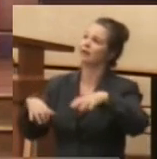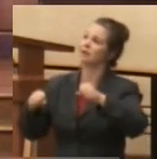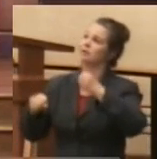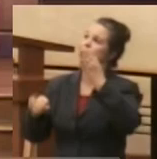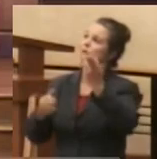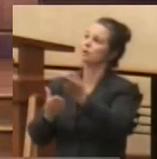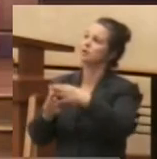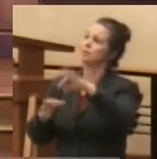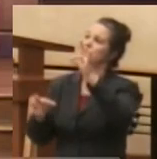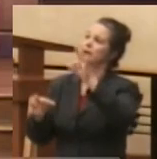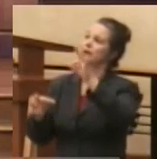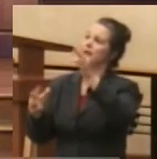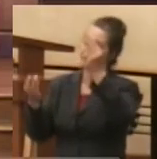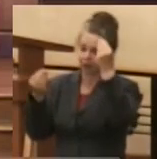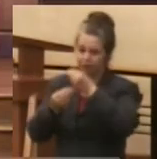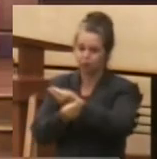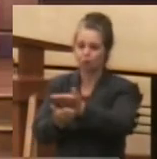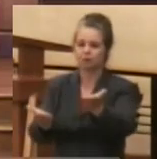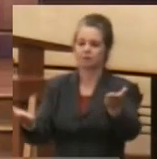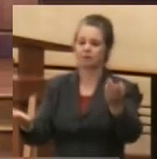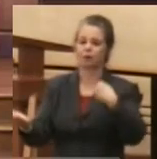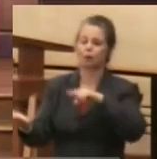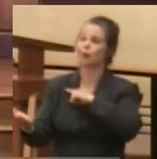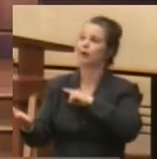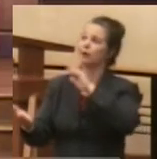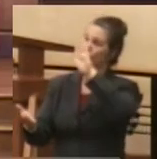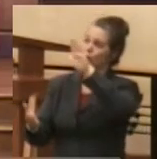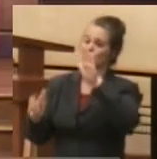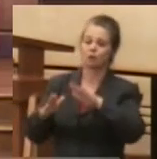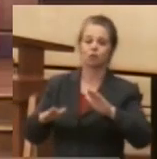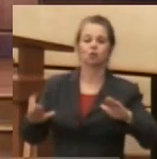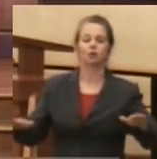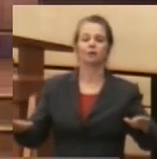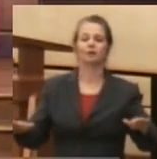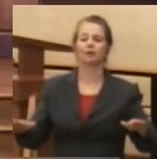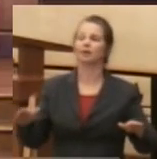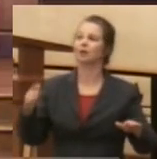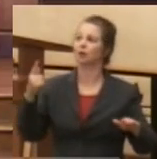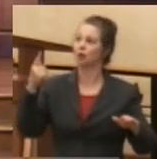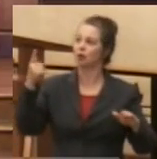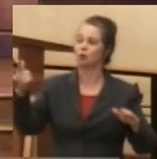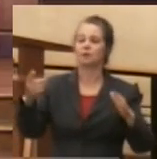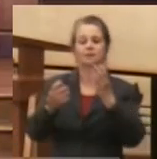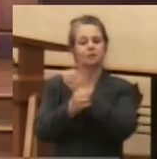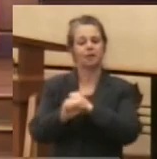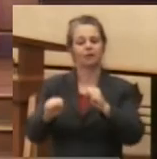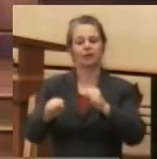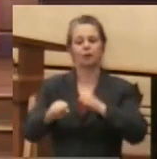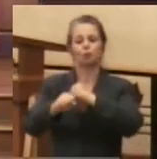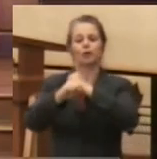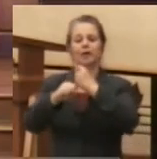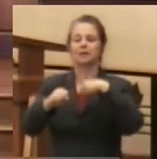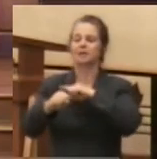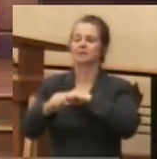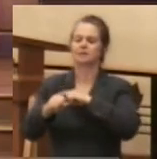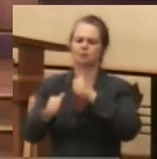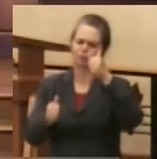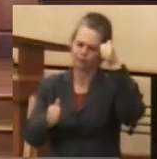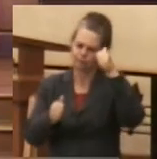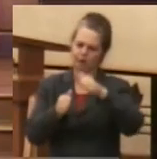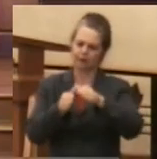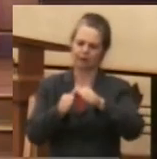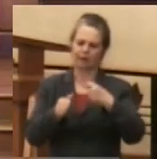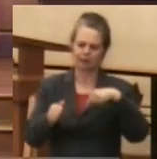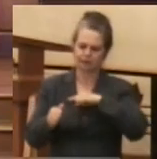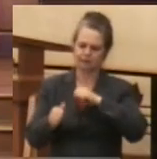to us. That we are your children. And so you preserve and protect us. Remind us. Remind our families of